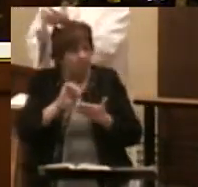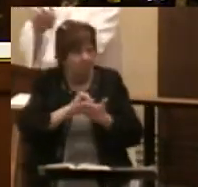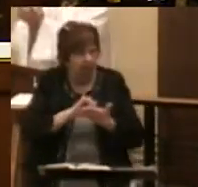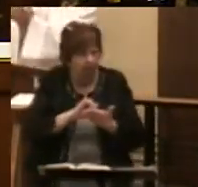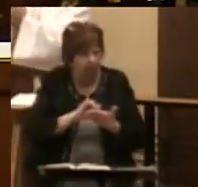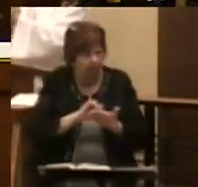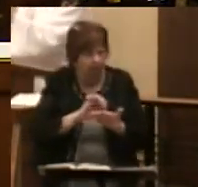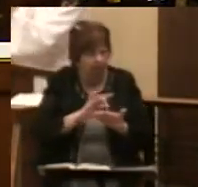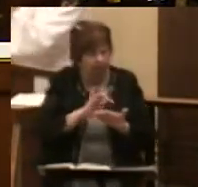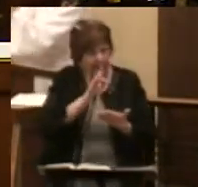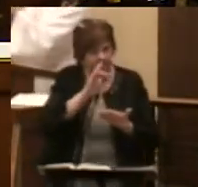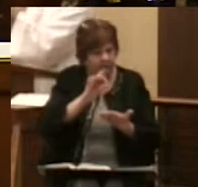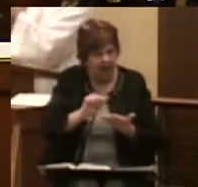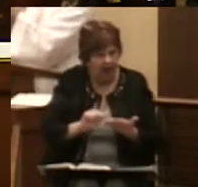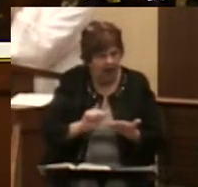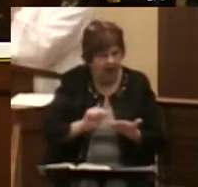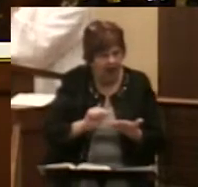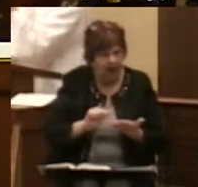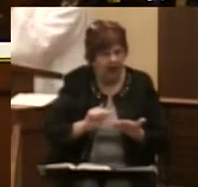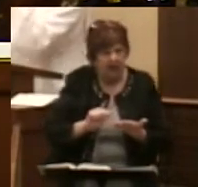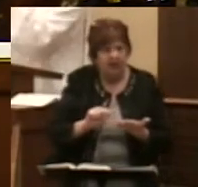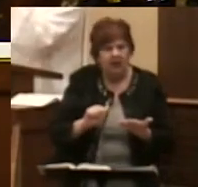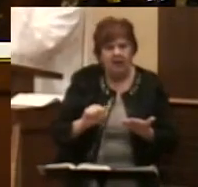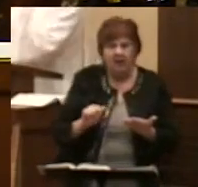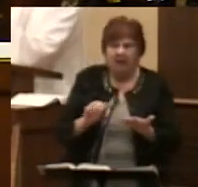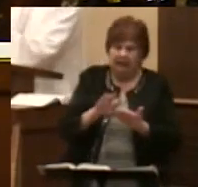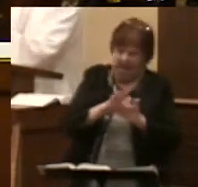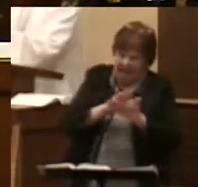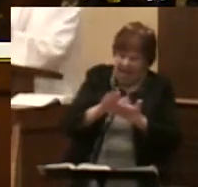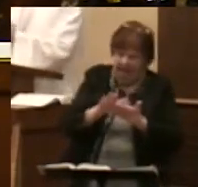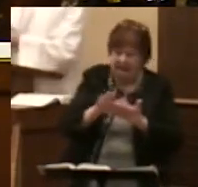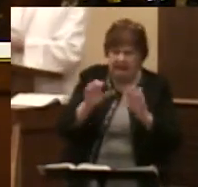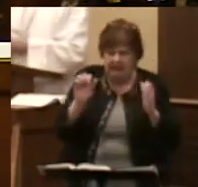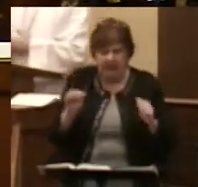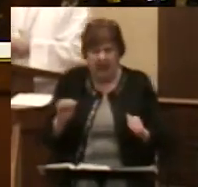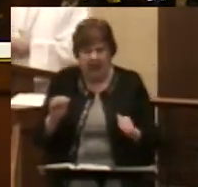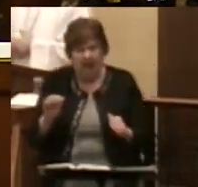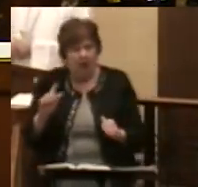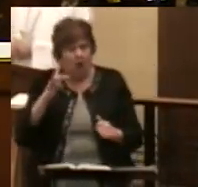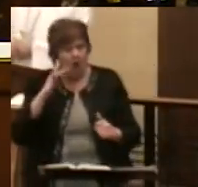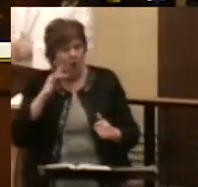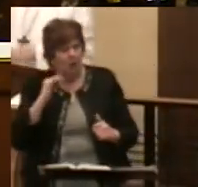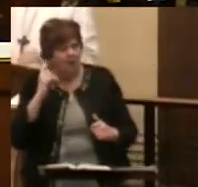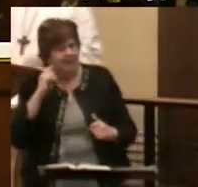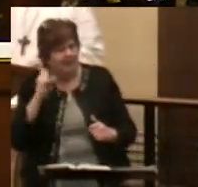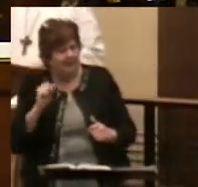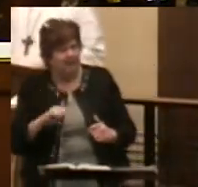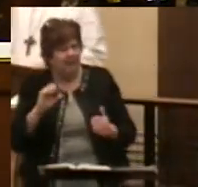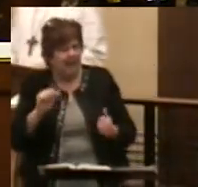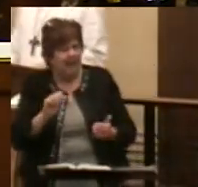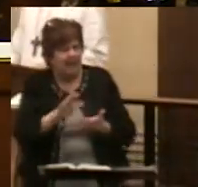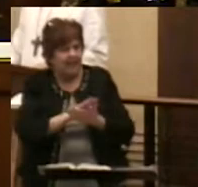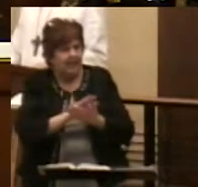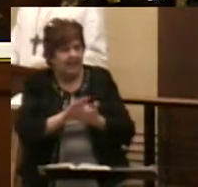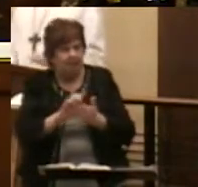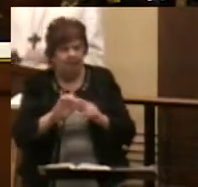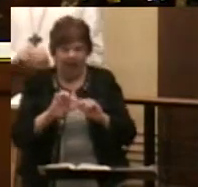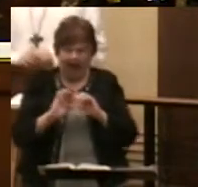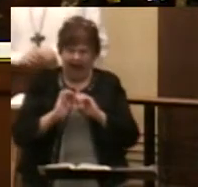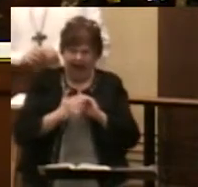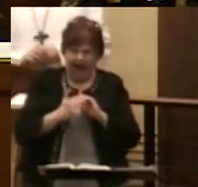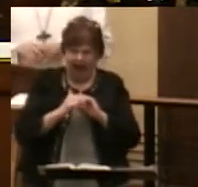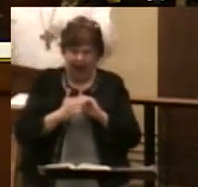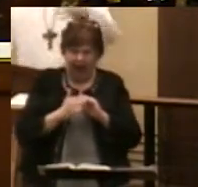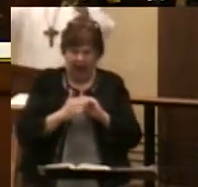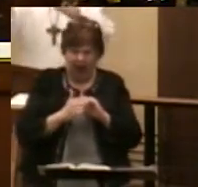material and clean that up really well. Make it shine on the outside. But how do you clean